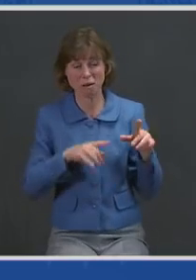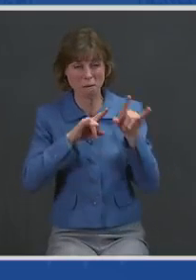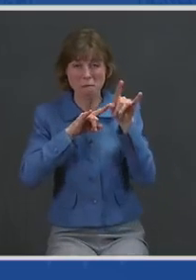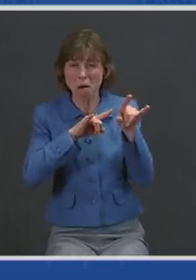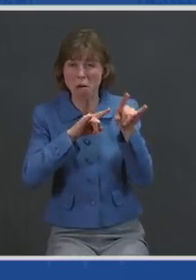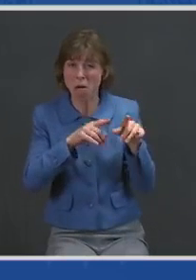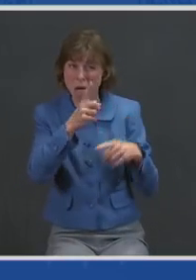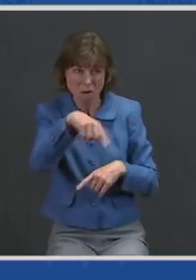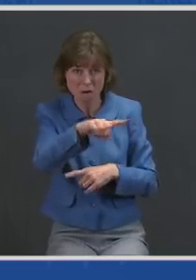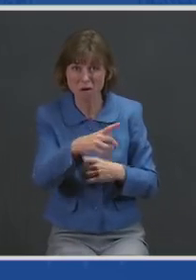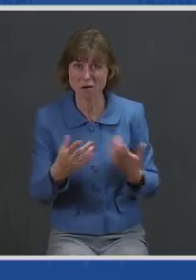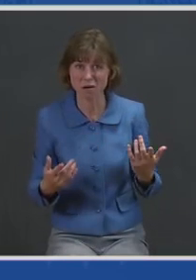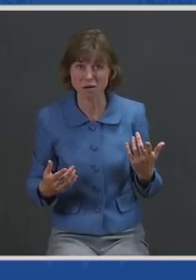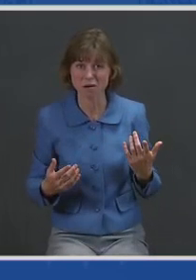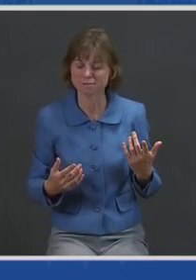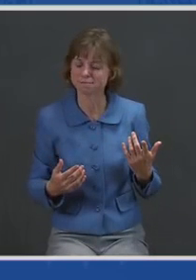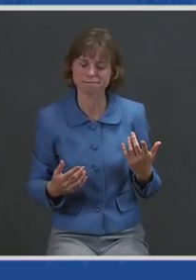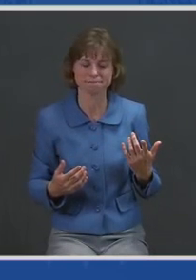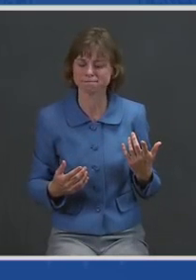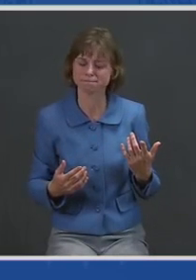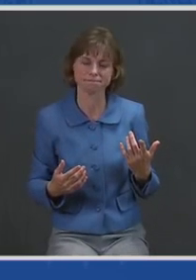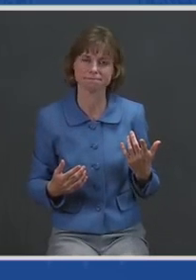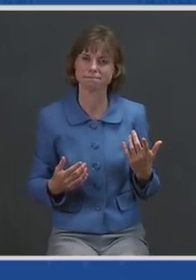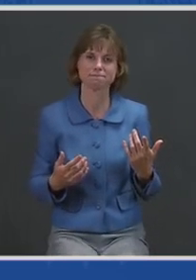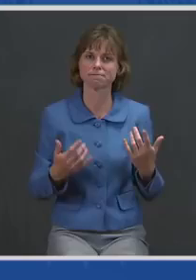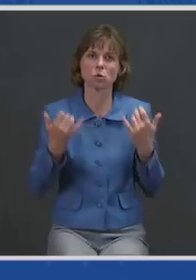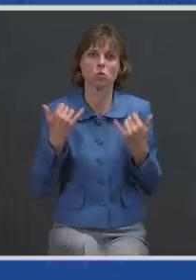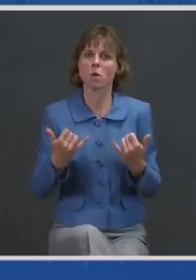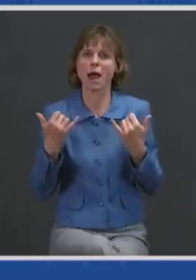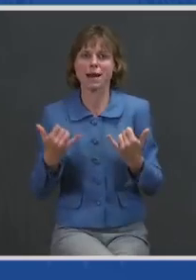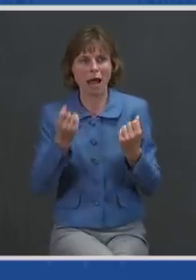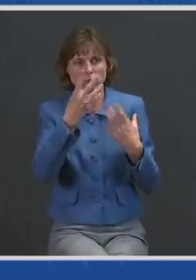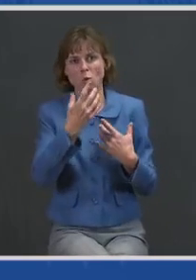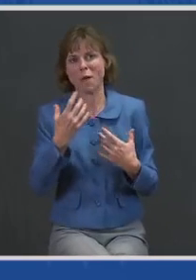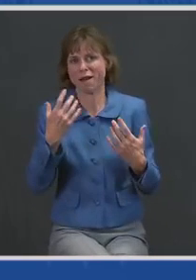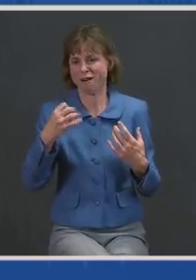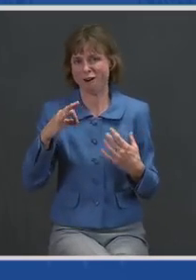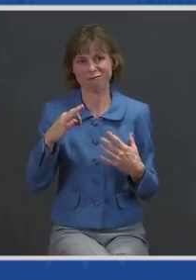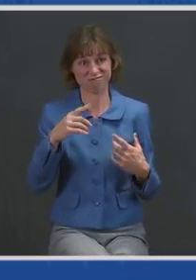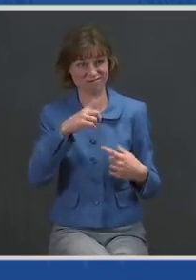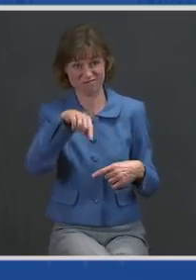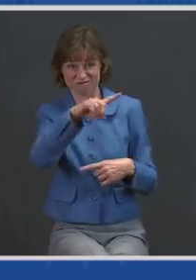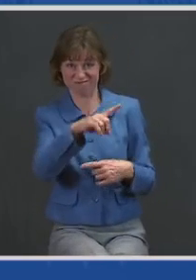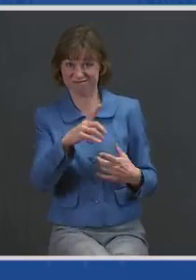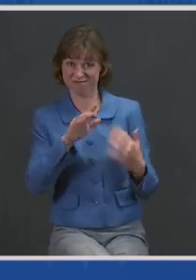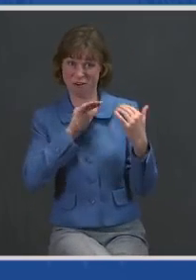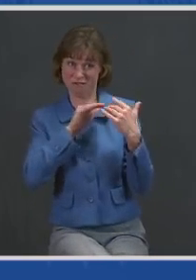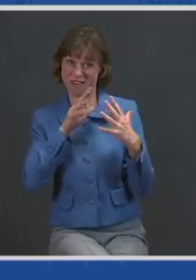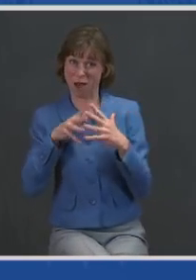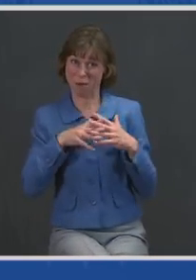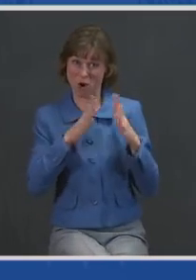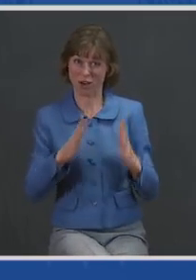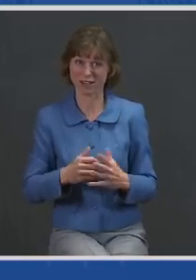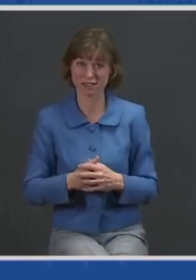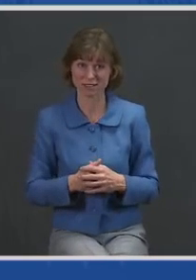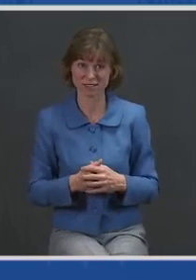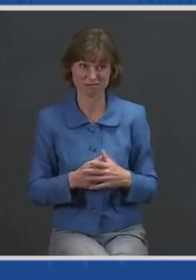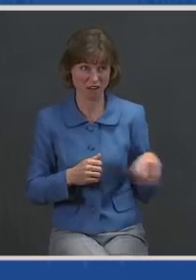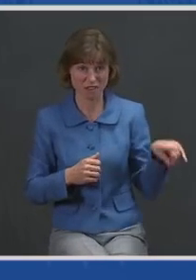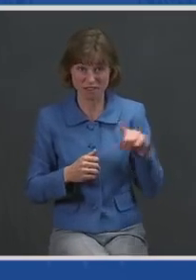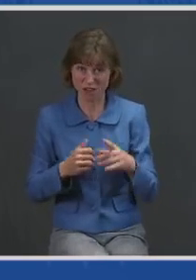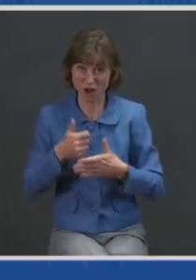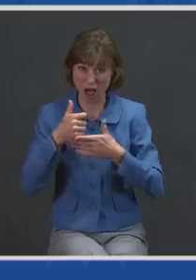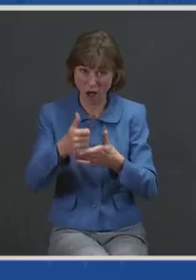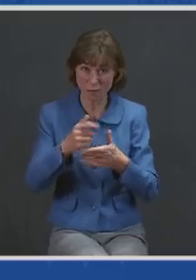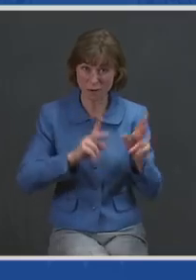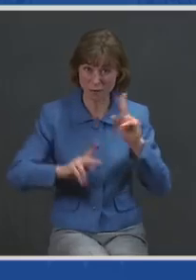At this very moment, so many of them are fellow Americans. They're on the front lines of this pandemic trying